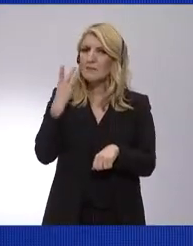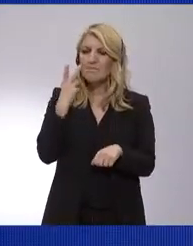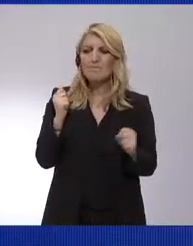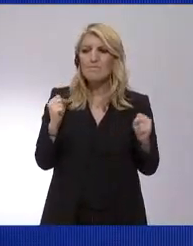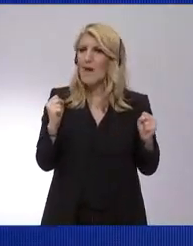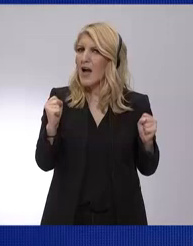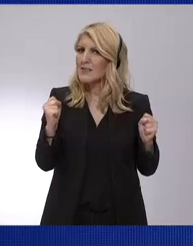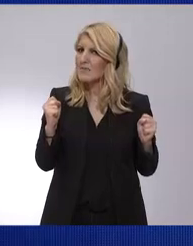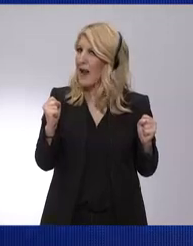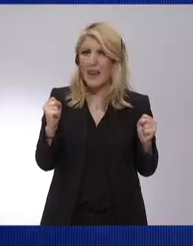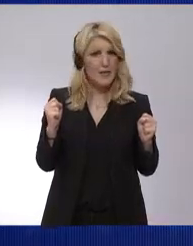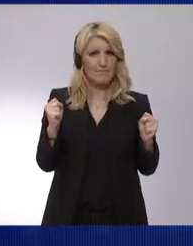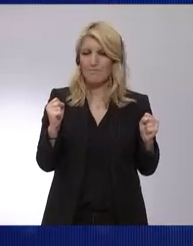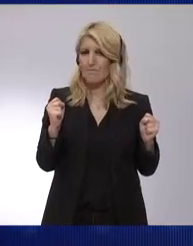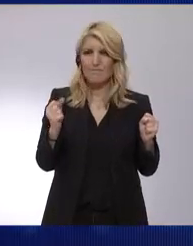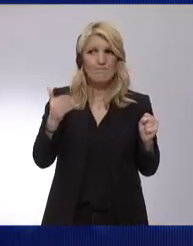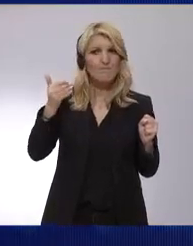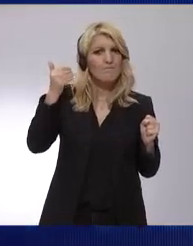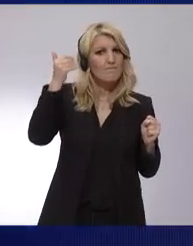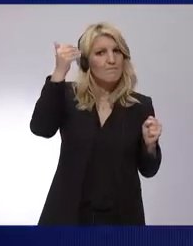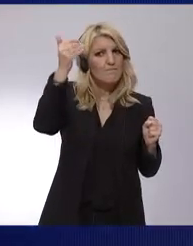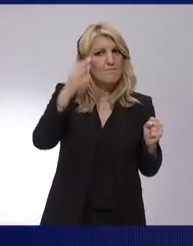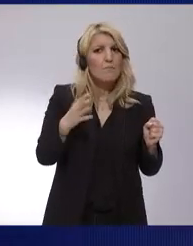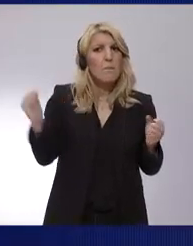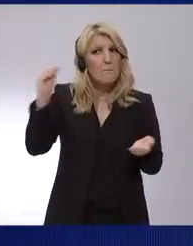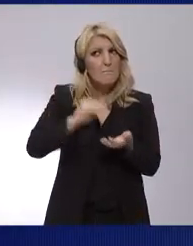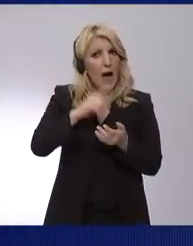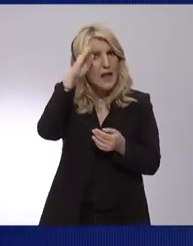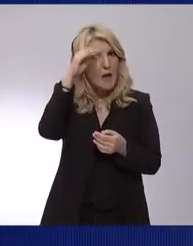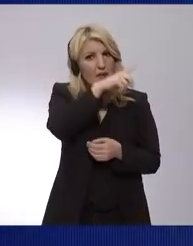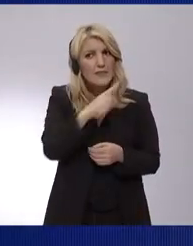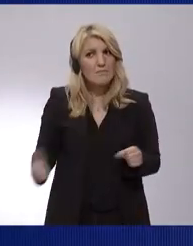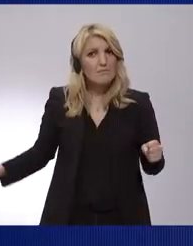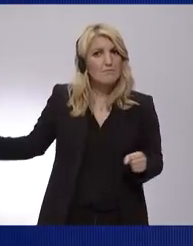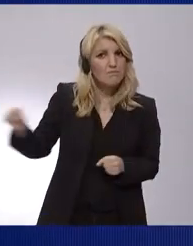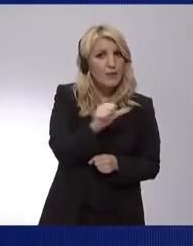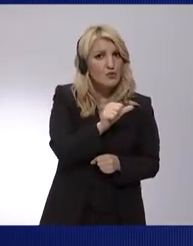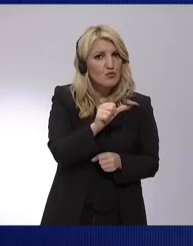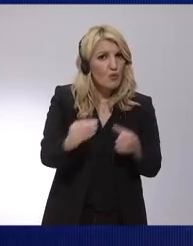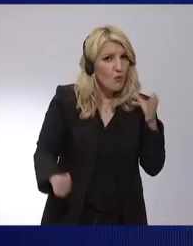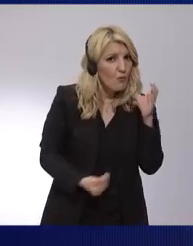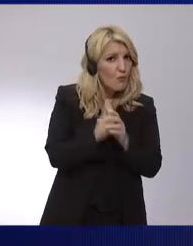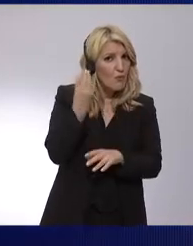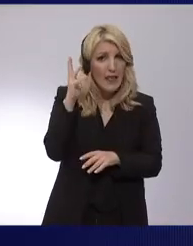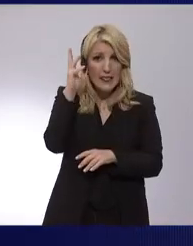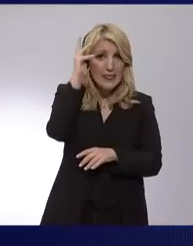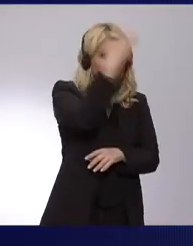that could leave us even more vulnerable to our enemies. So, 9th of June